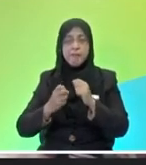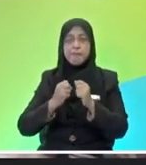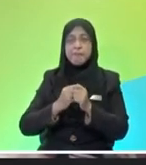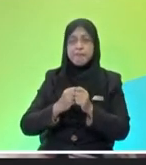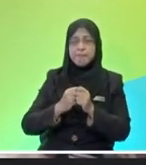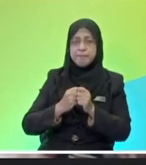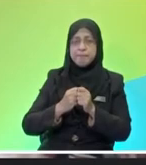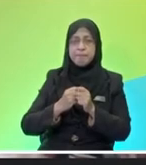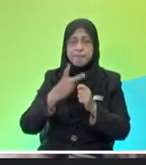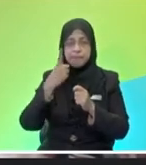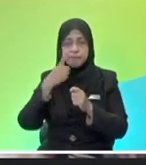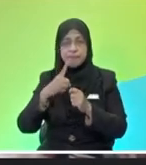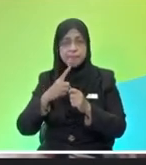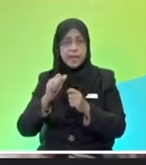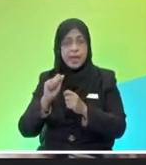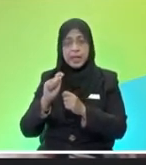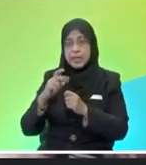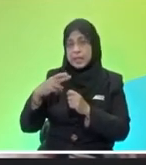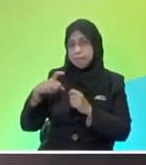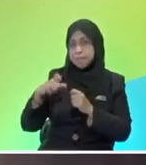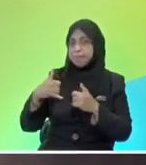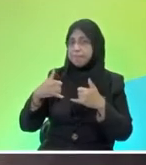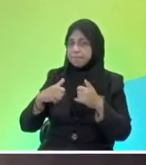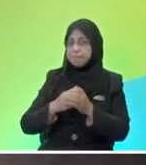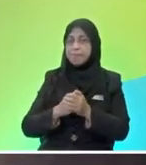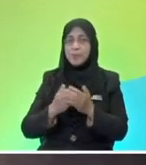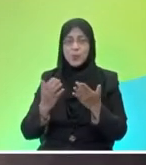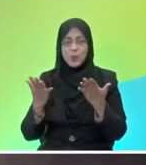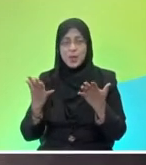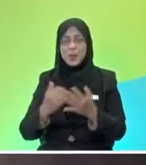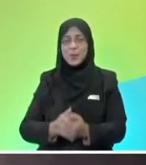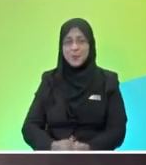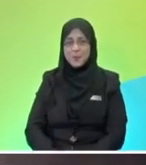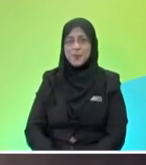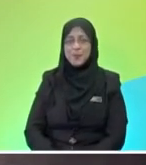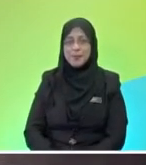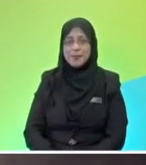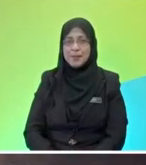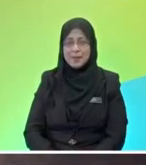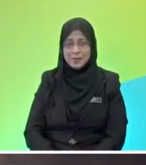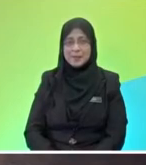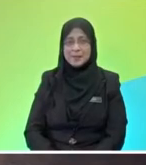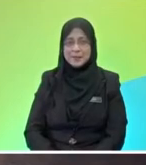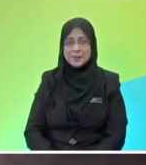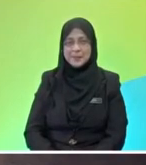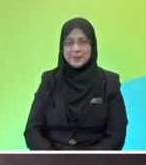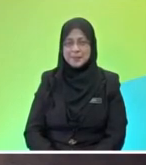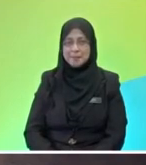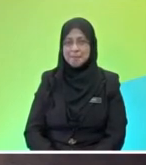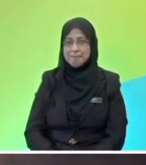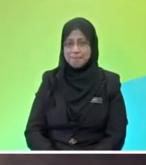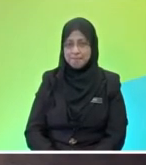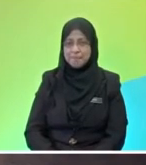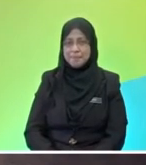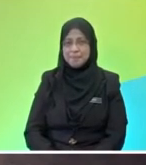especially for athletes thank you wow wow what a unique example i like that and it's uh